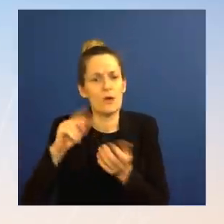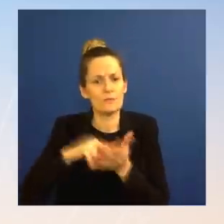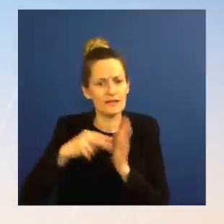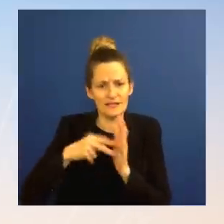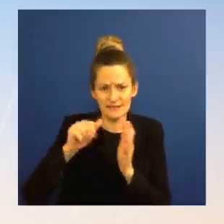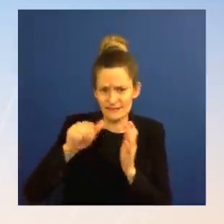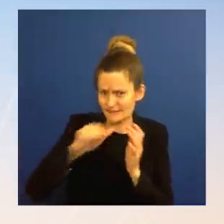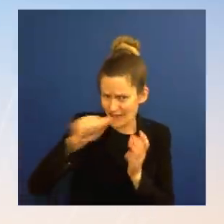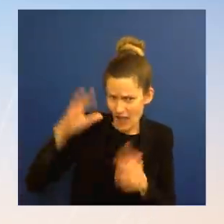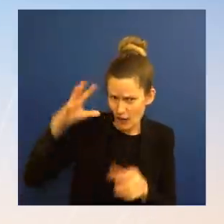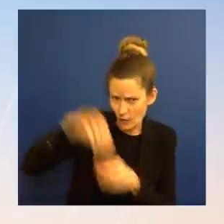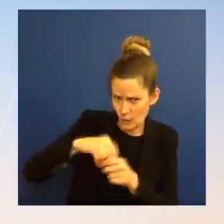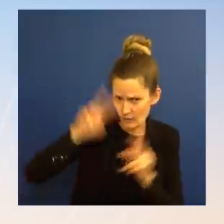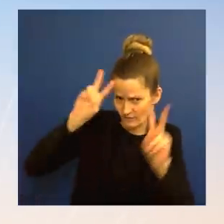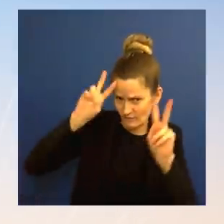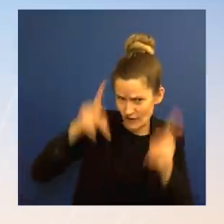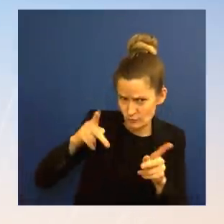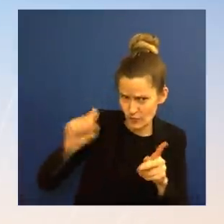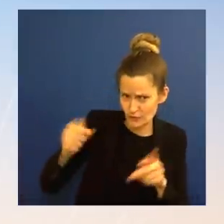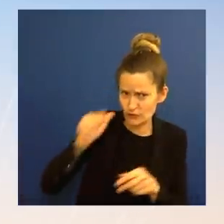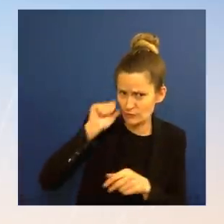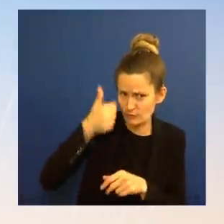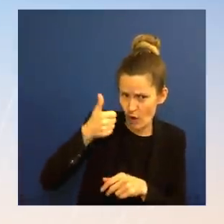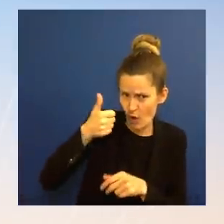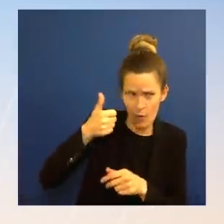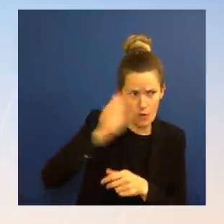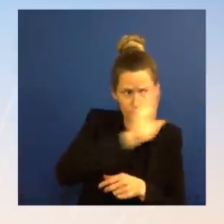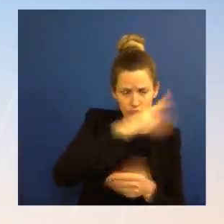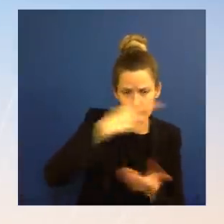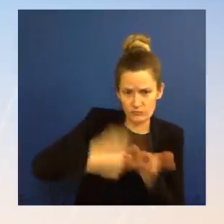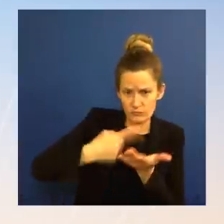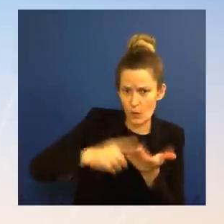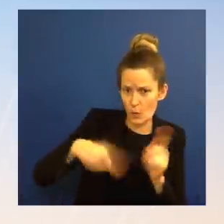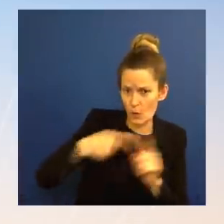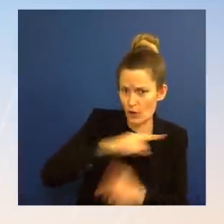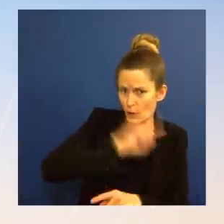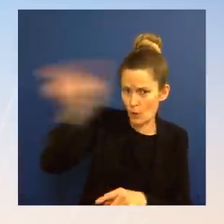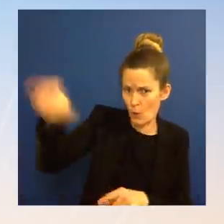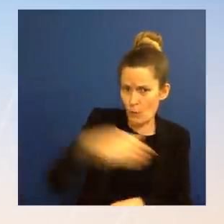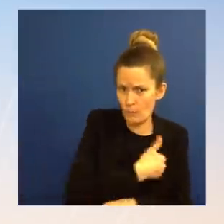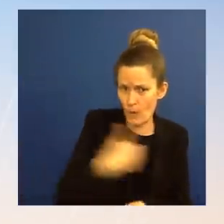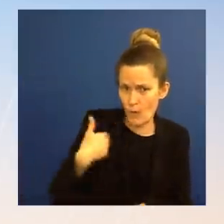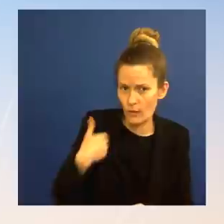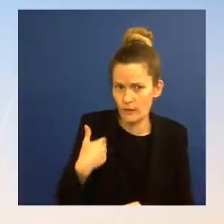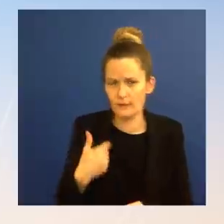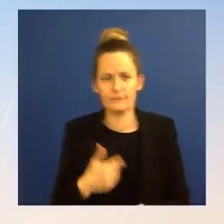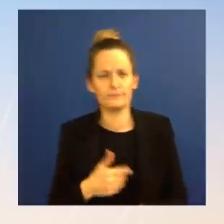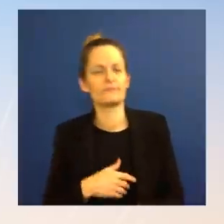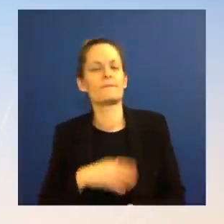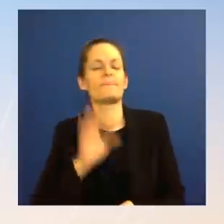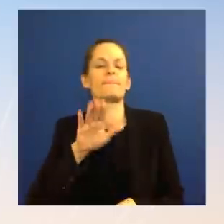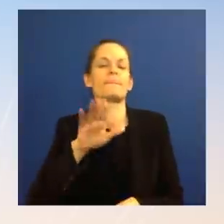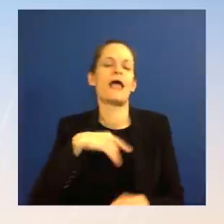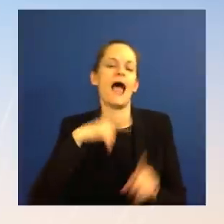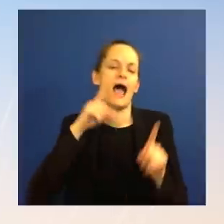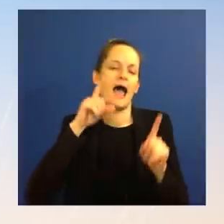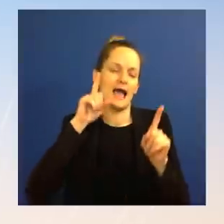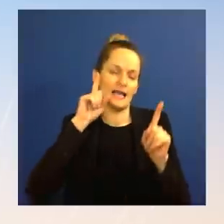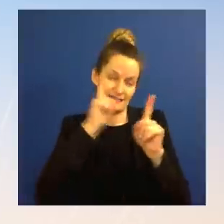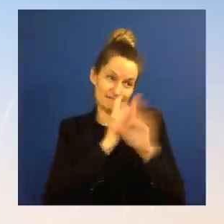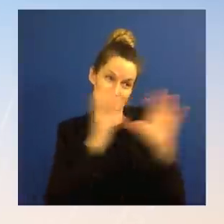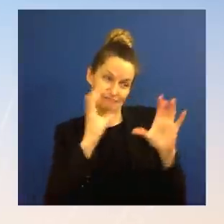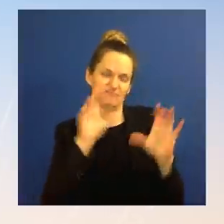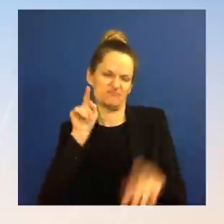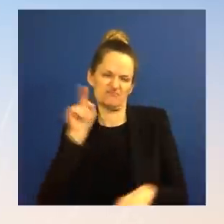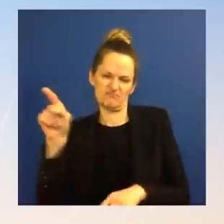through military channels. Those conversations have been ongoing, and I would expect they would continue to happen through those channels. the is not a priority, not an essential part of the Vice